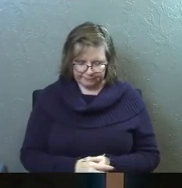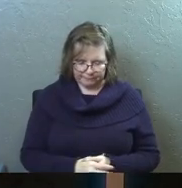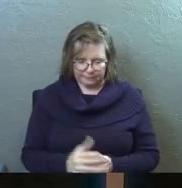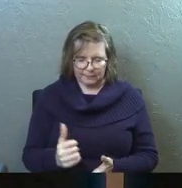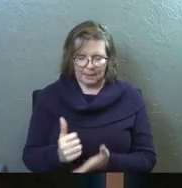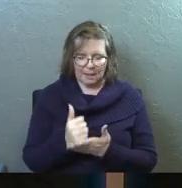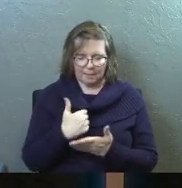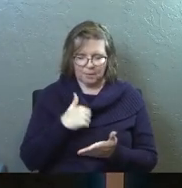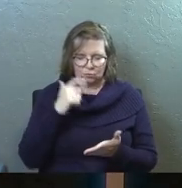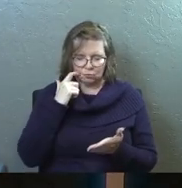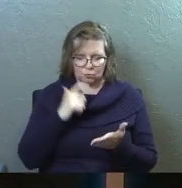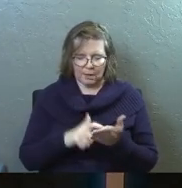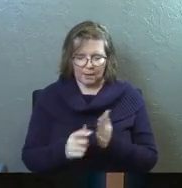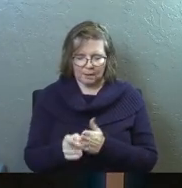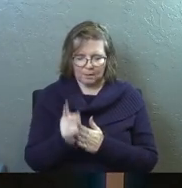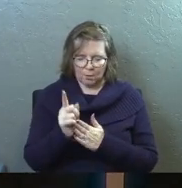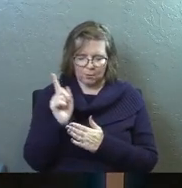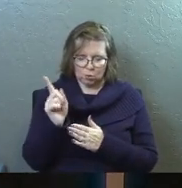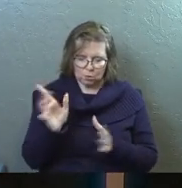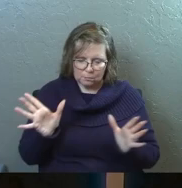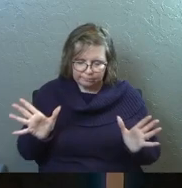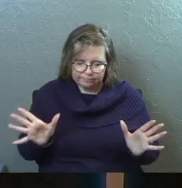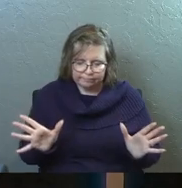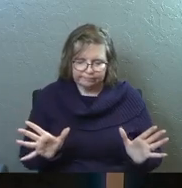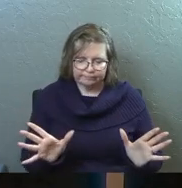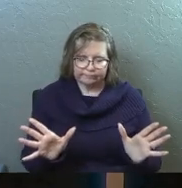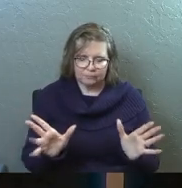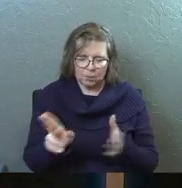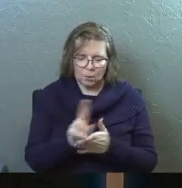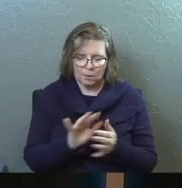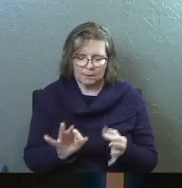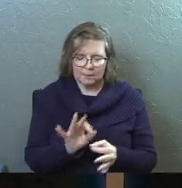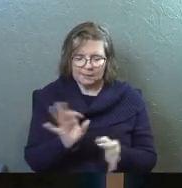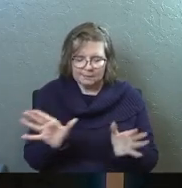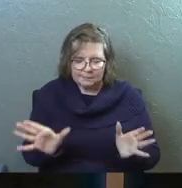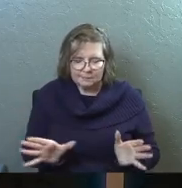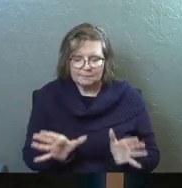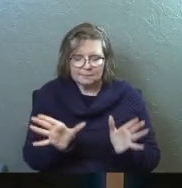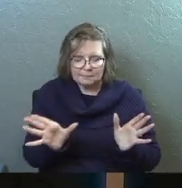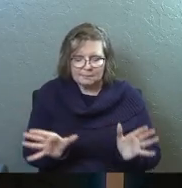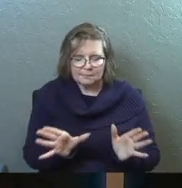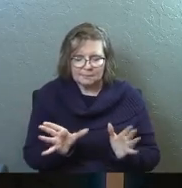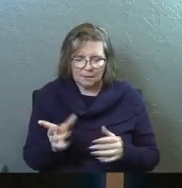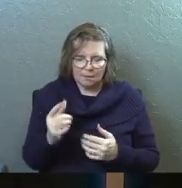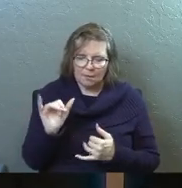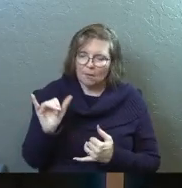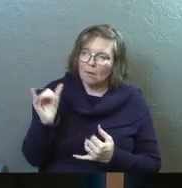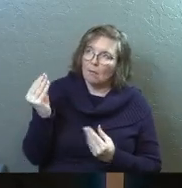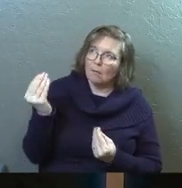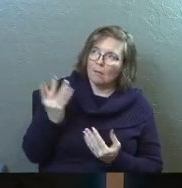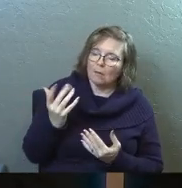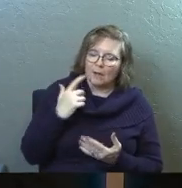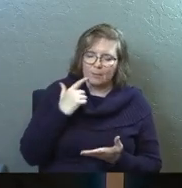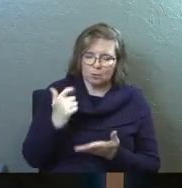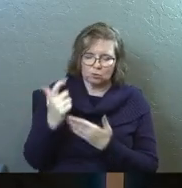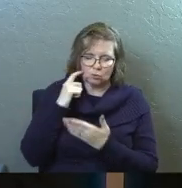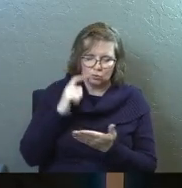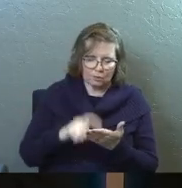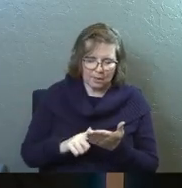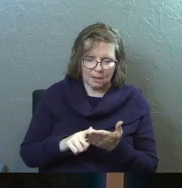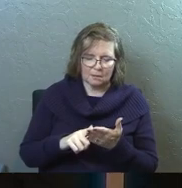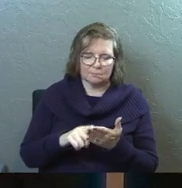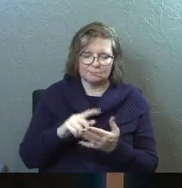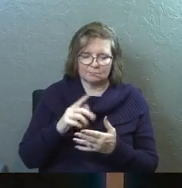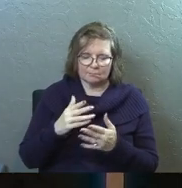Help us to recognize the moments that you're pushing us, those Holy Spirit nudges, those moments that you're filling us. God, help us to recognize it